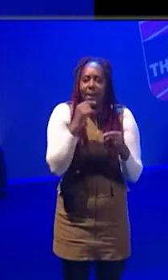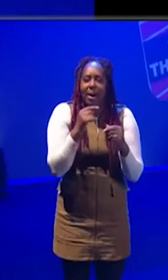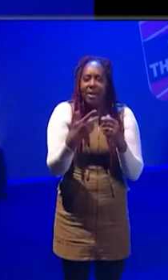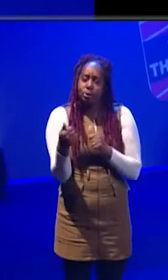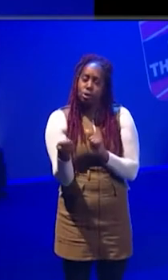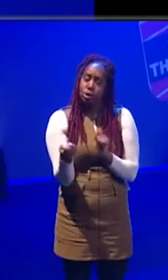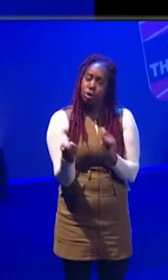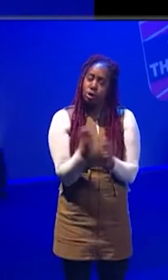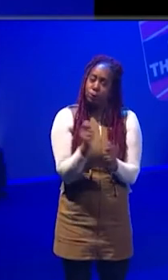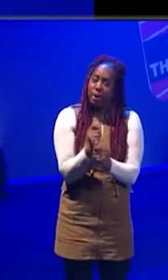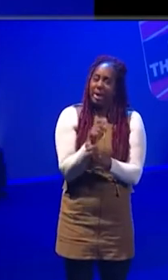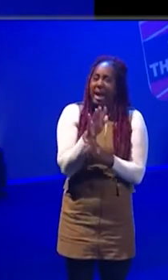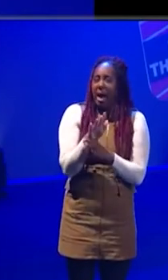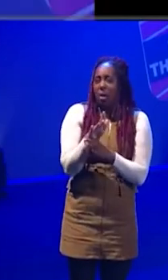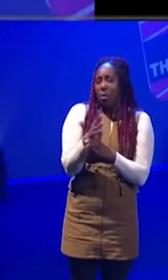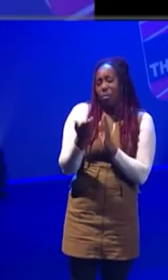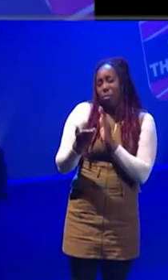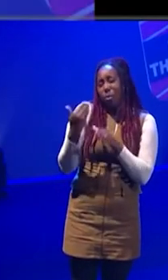shifted in a way that we don't quite understand yet.